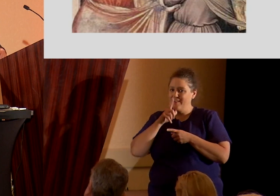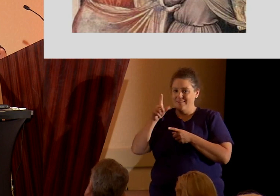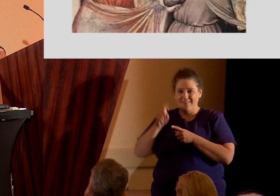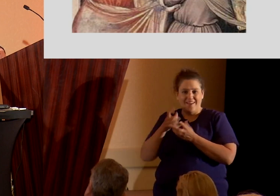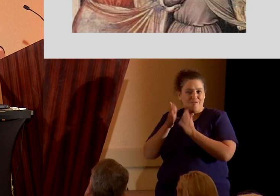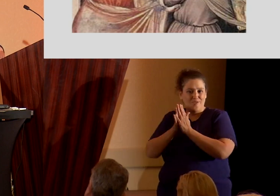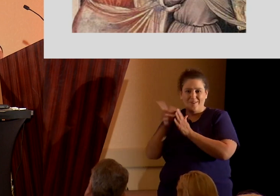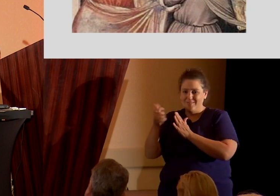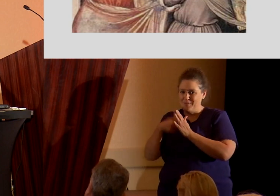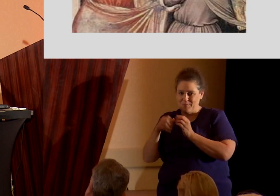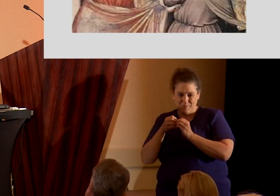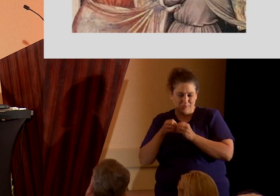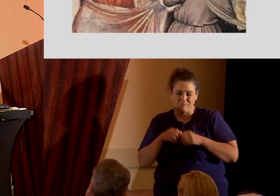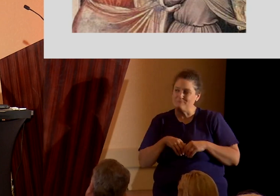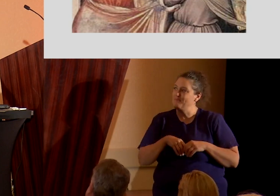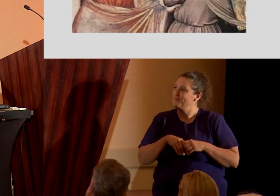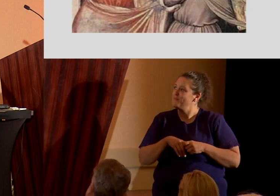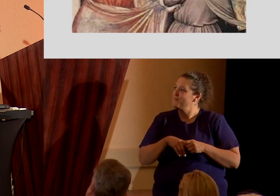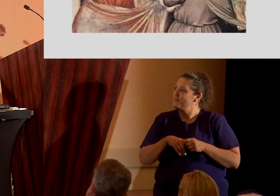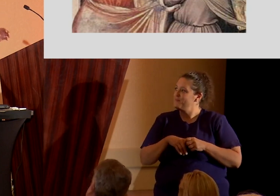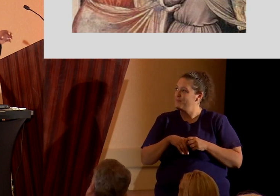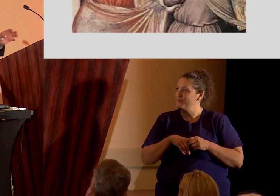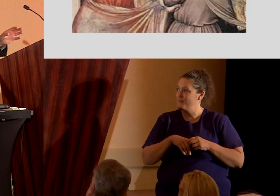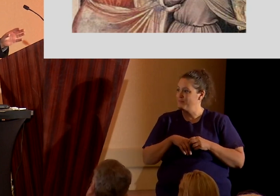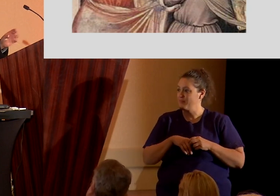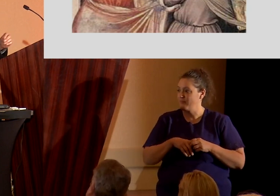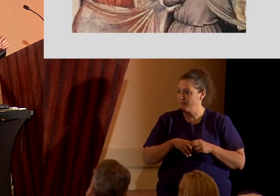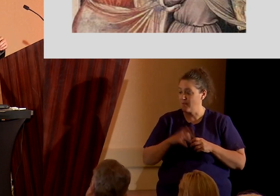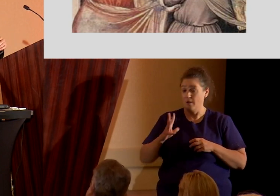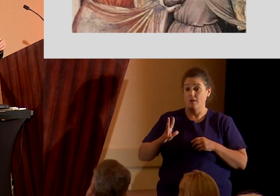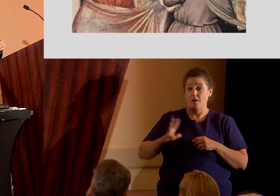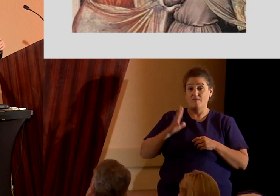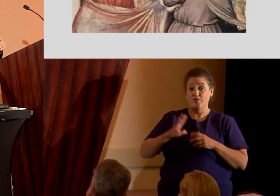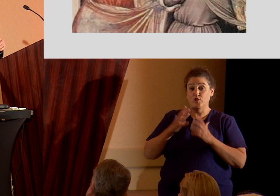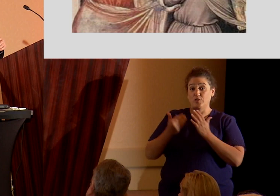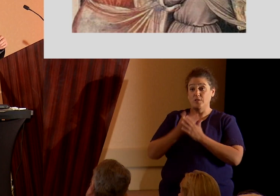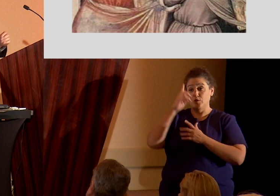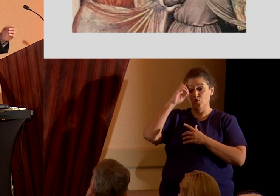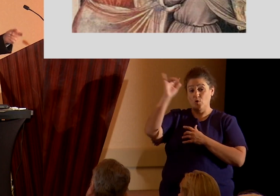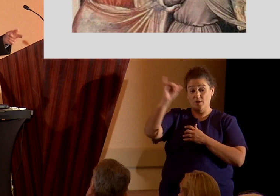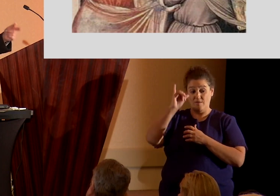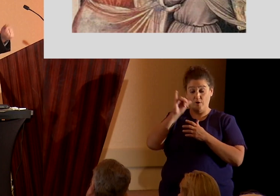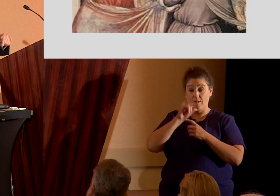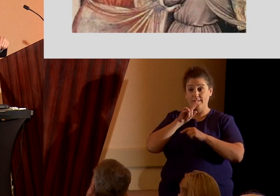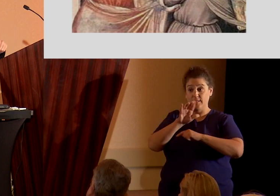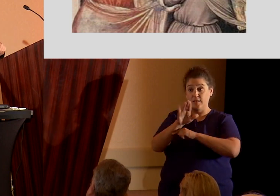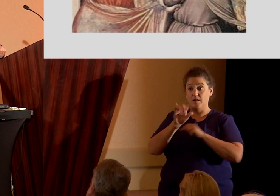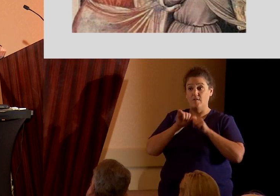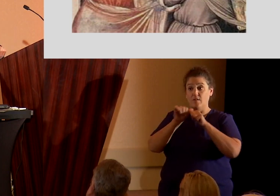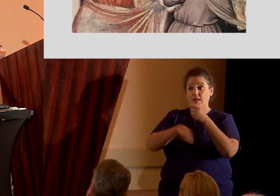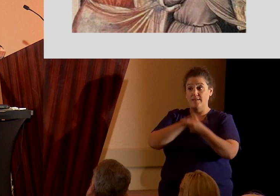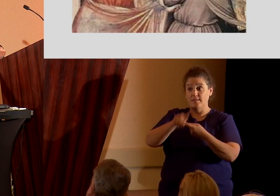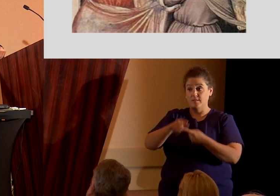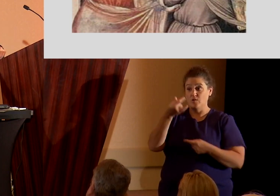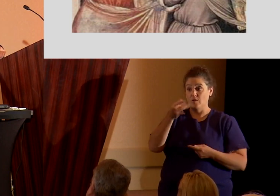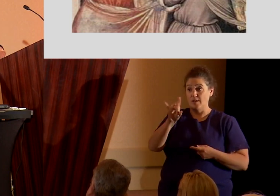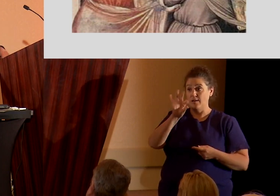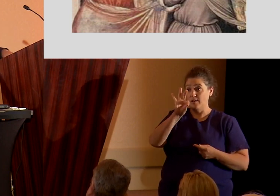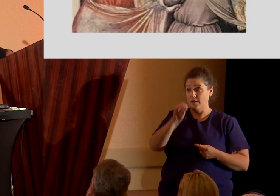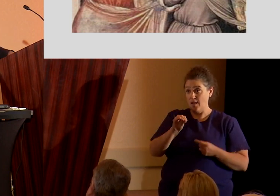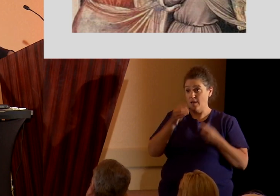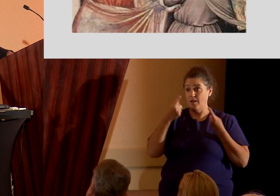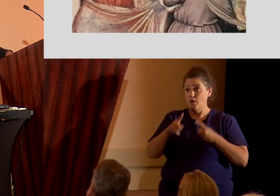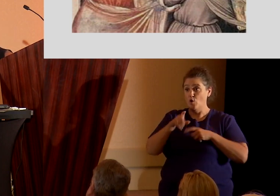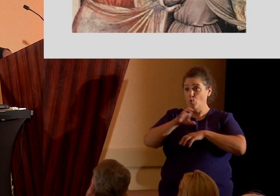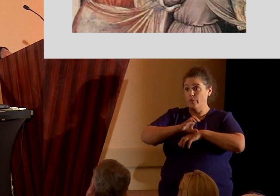future. Now, when officially this new and everlasting covenant lasted until 1890, when the church was